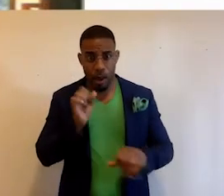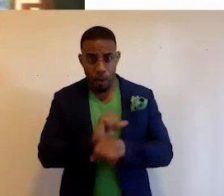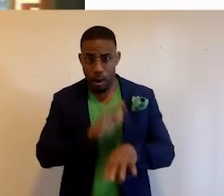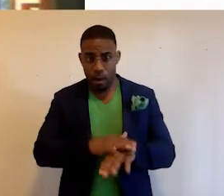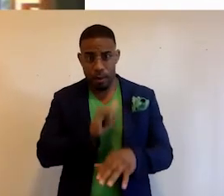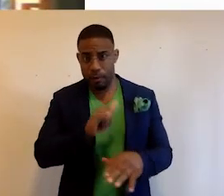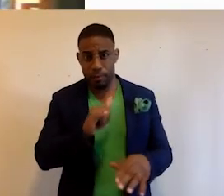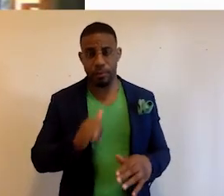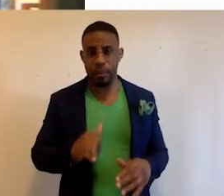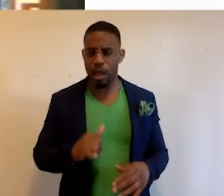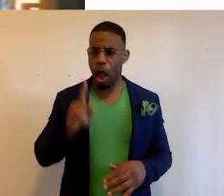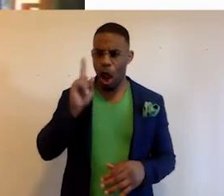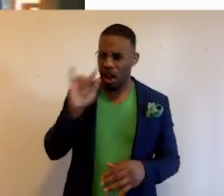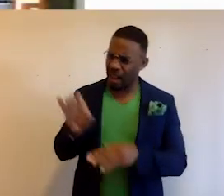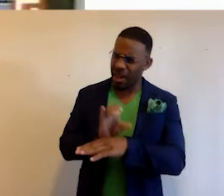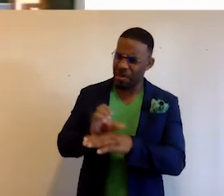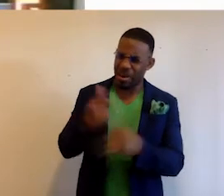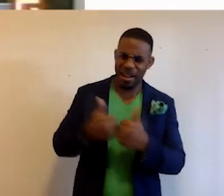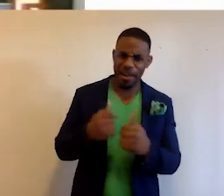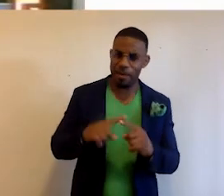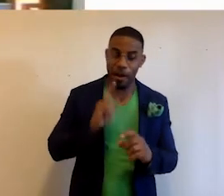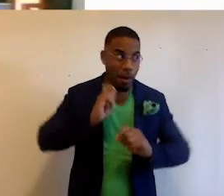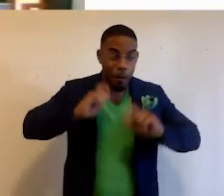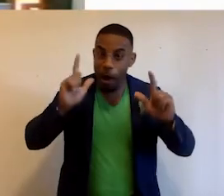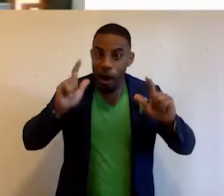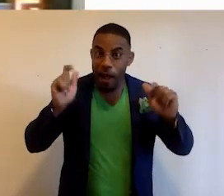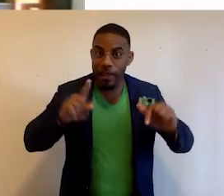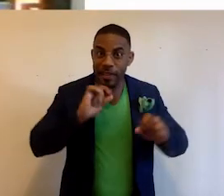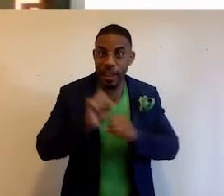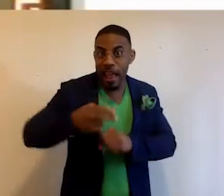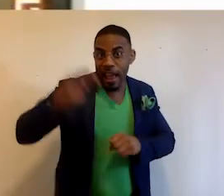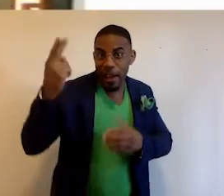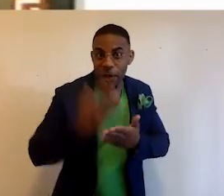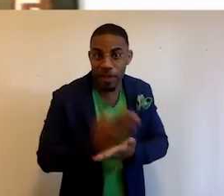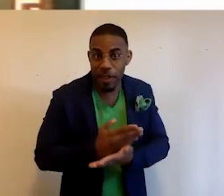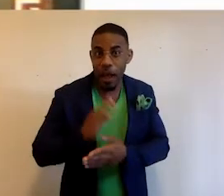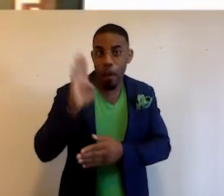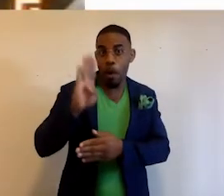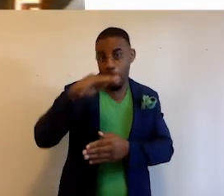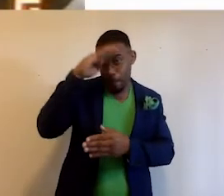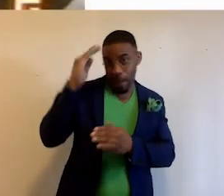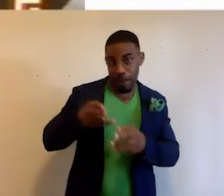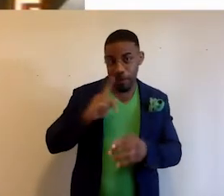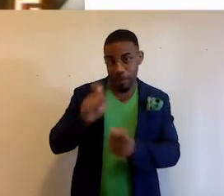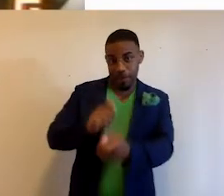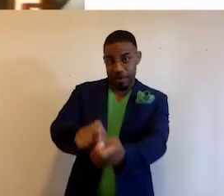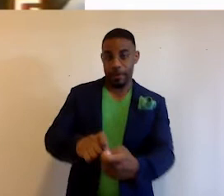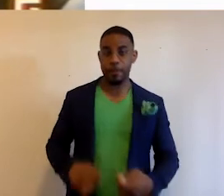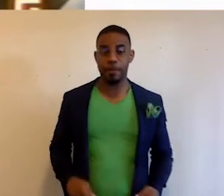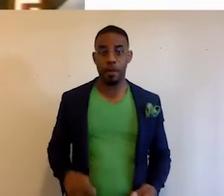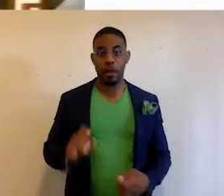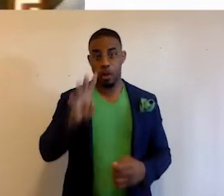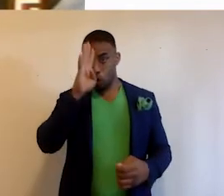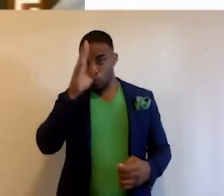on the product. It looks like a computer game, but surprise, this is a history lesson. Boston's Black History, to be specific. The